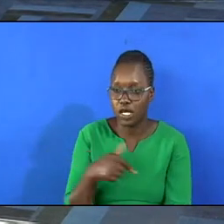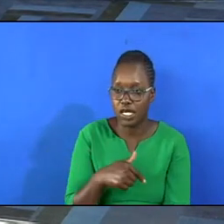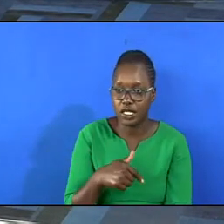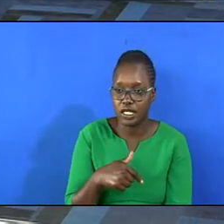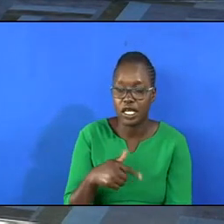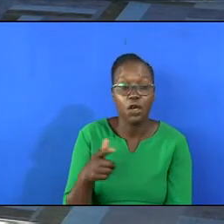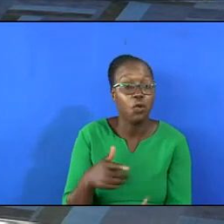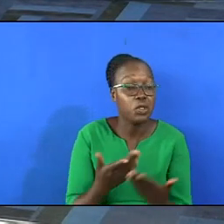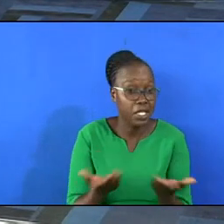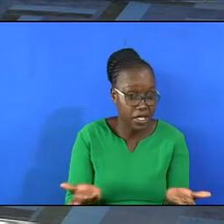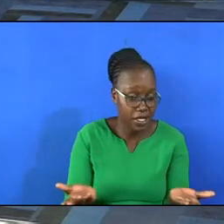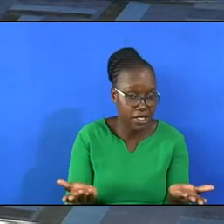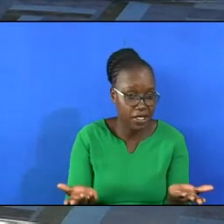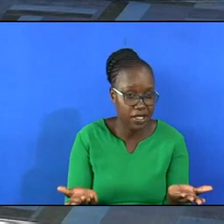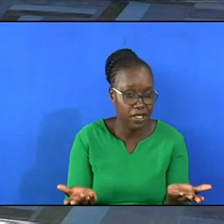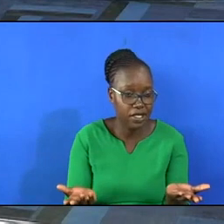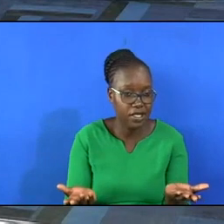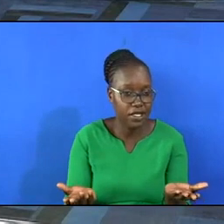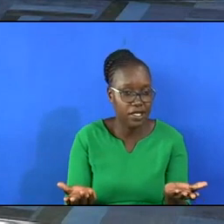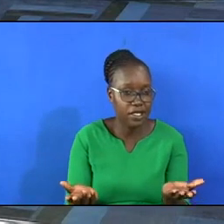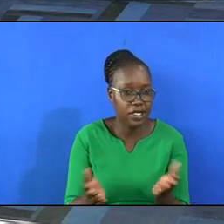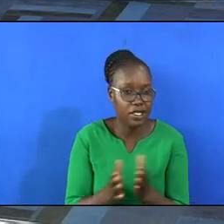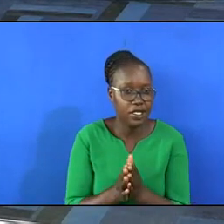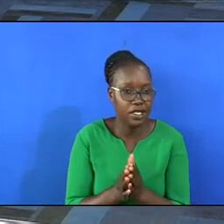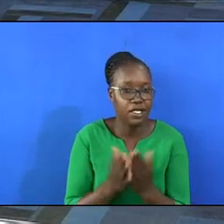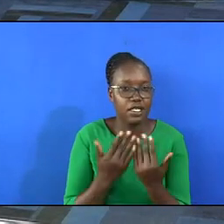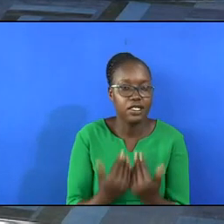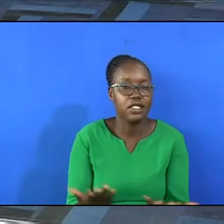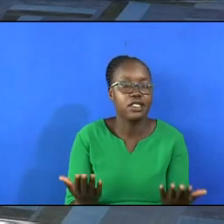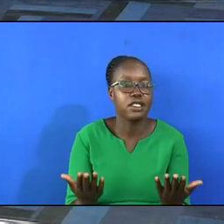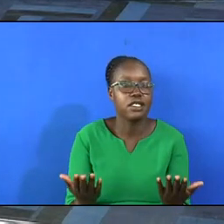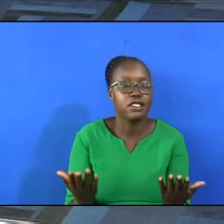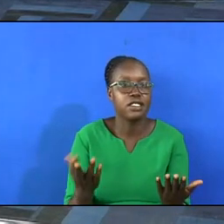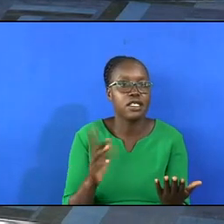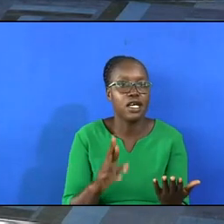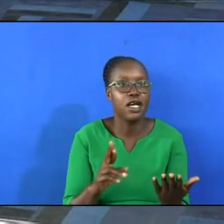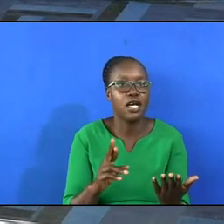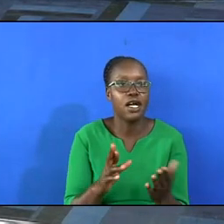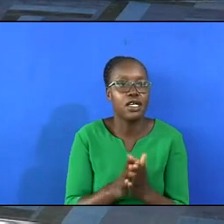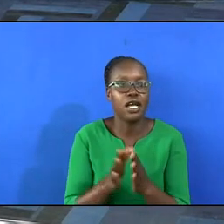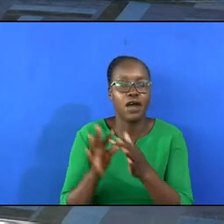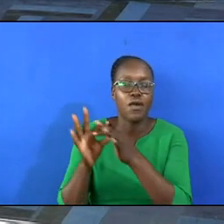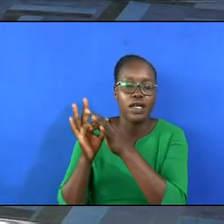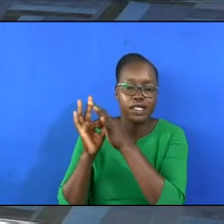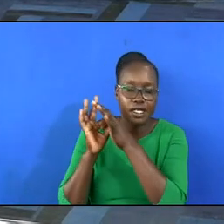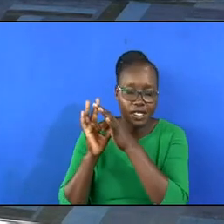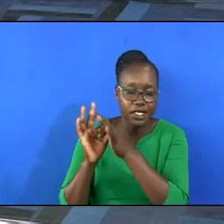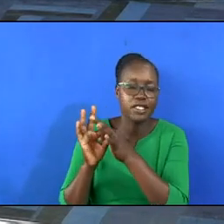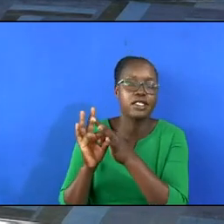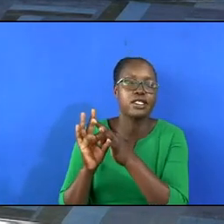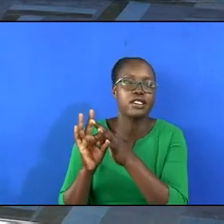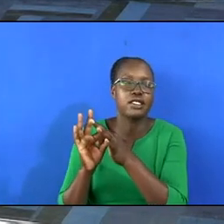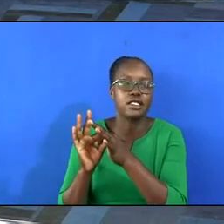What are those things? Those things are our inheritance in Christ.